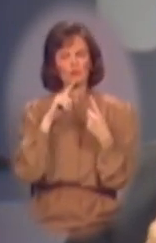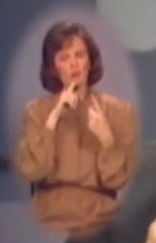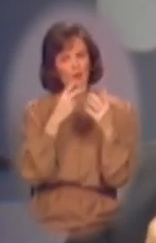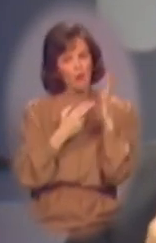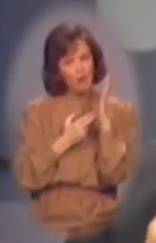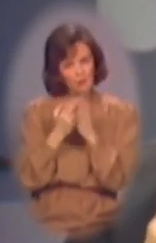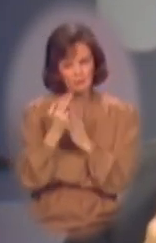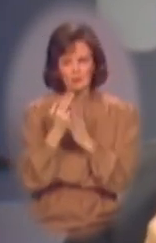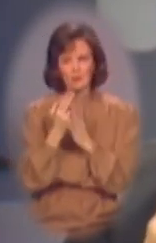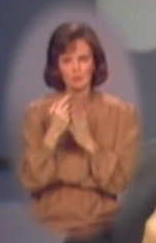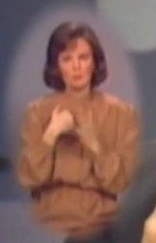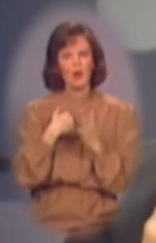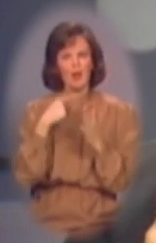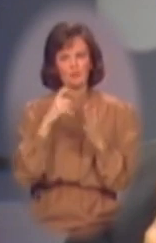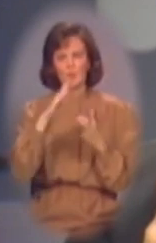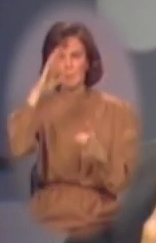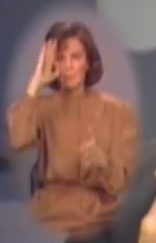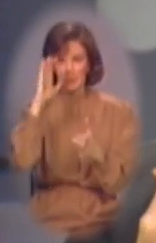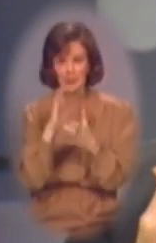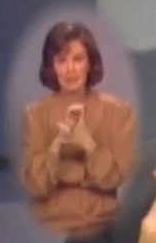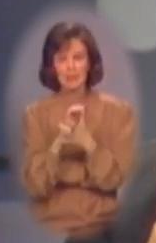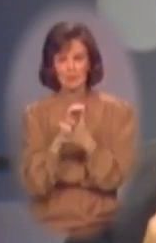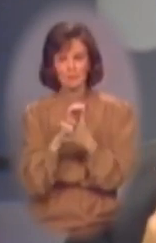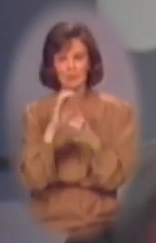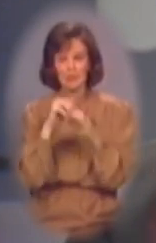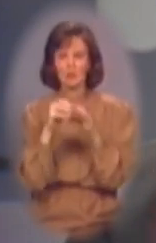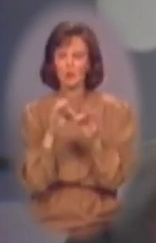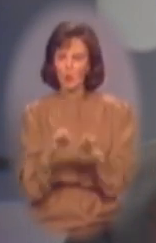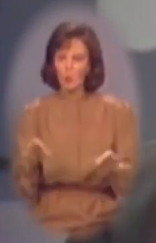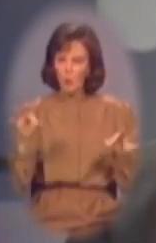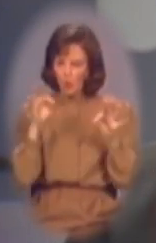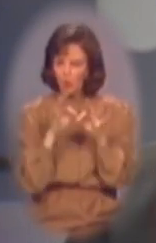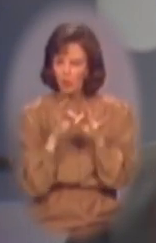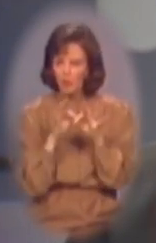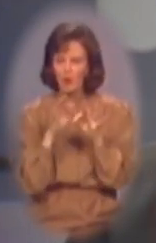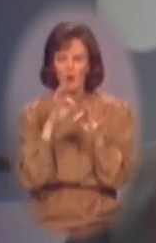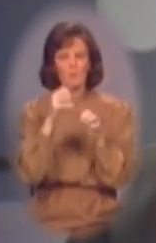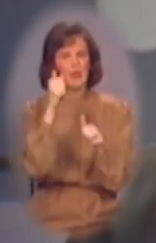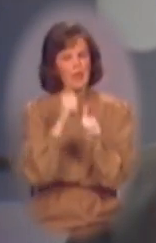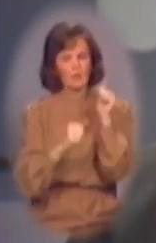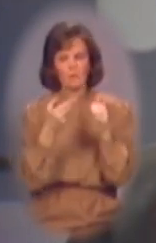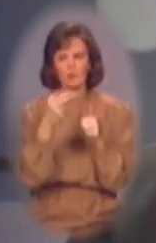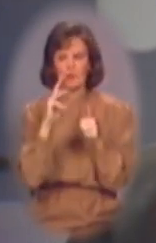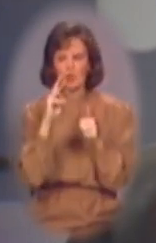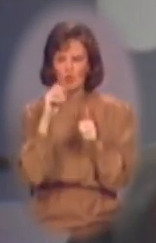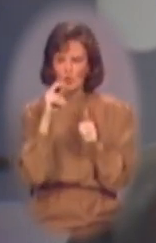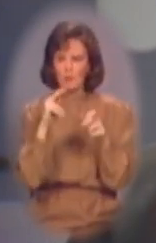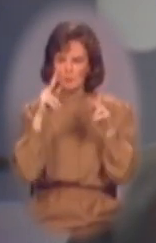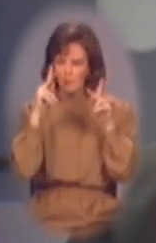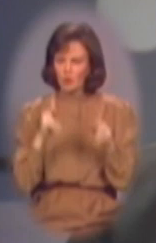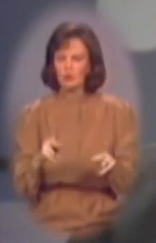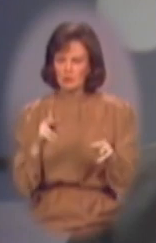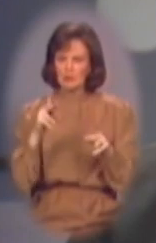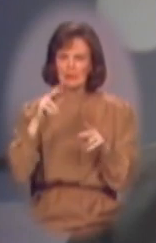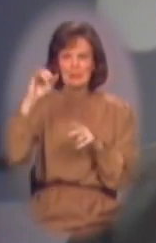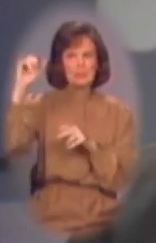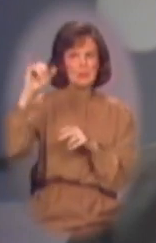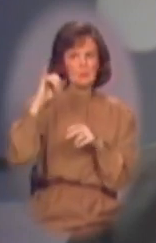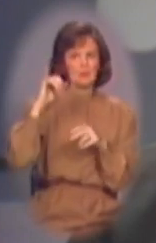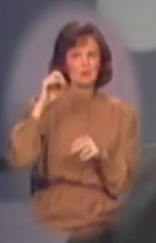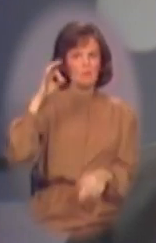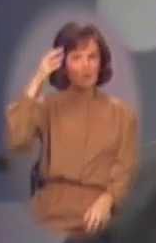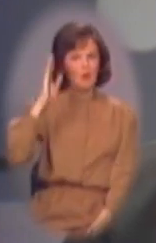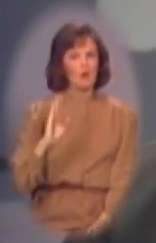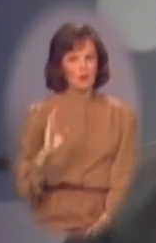sincerely have to believe in the worth and dignity of every human person as made in the image and likeness of